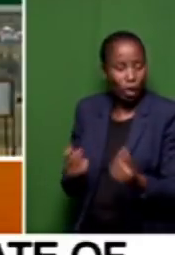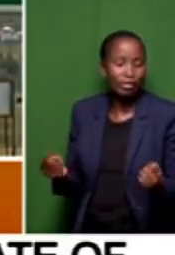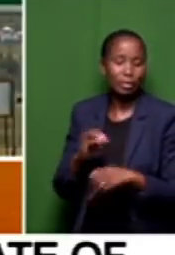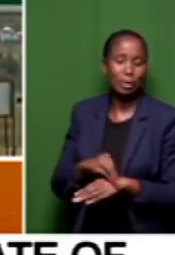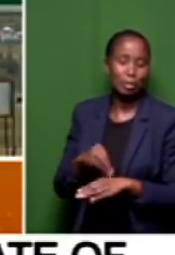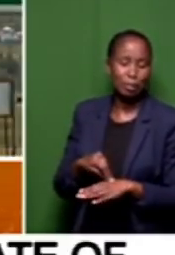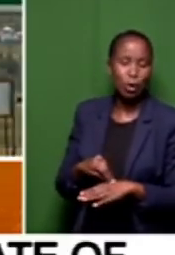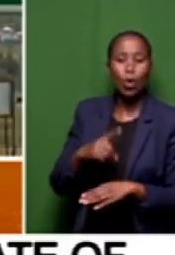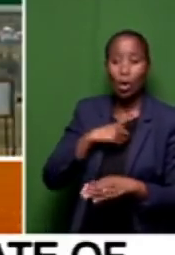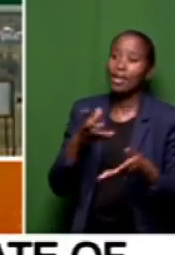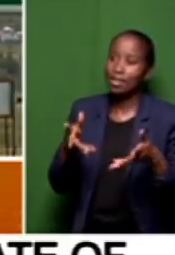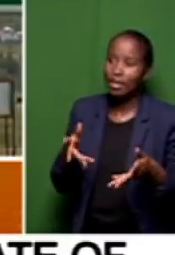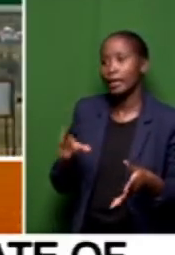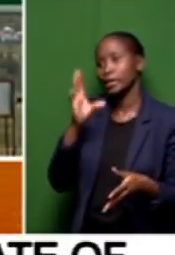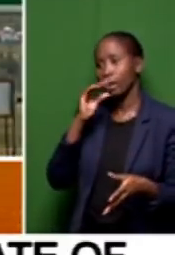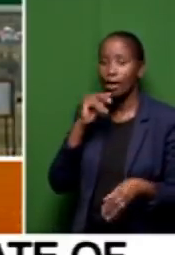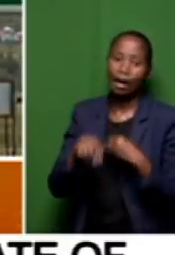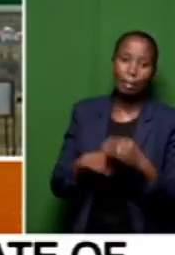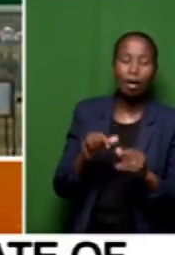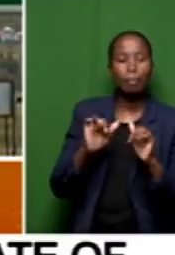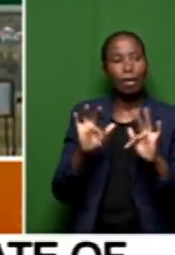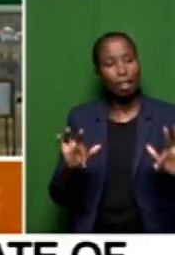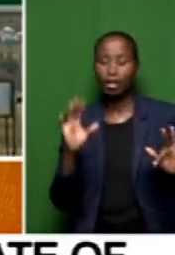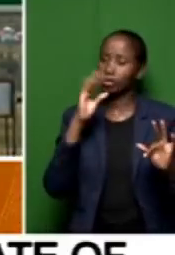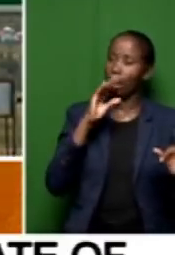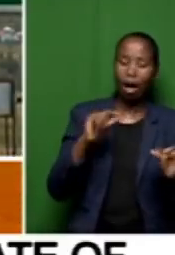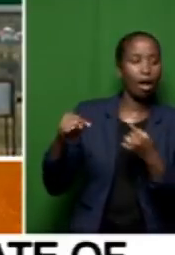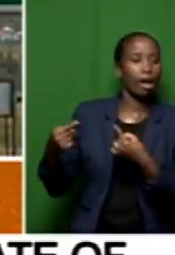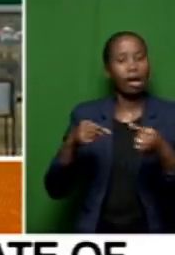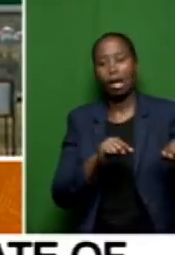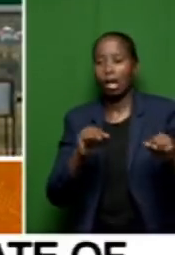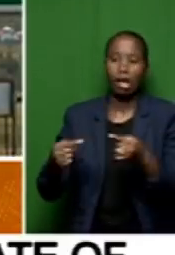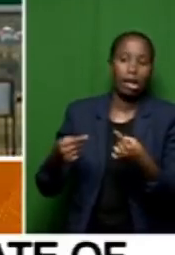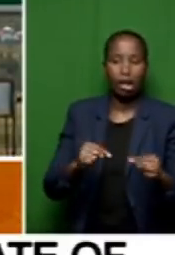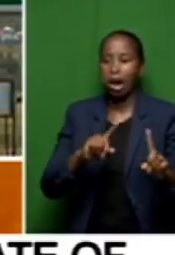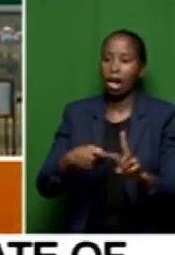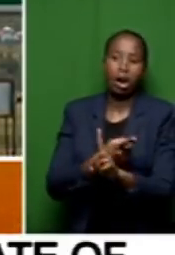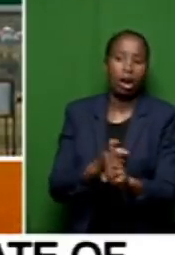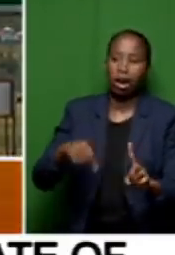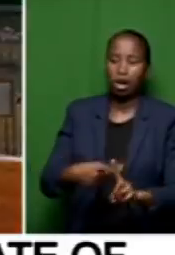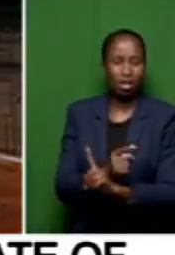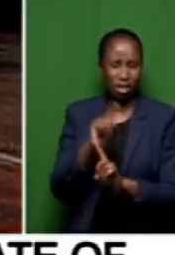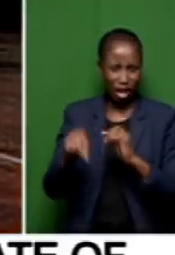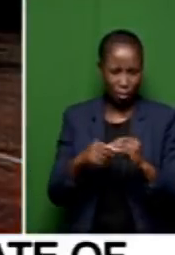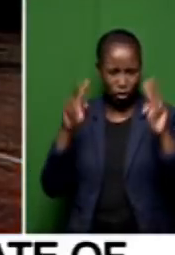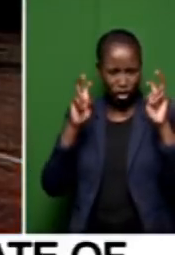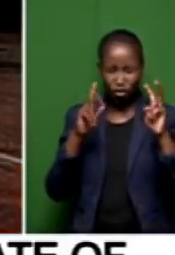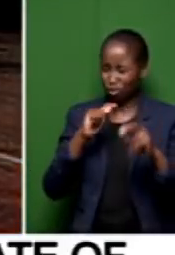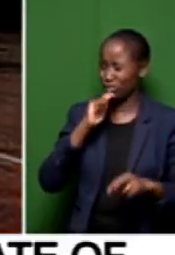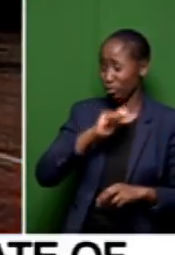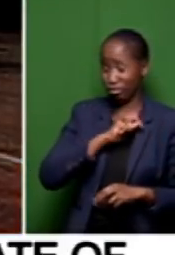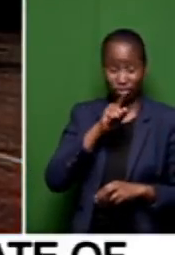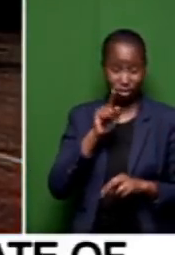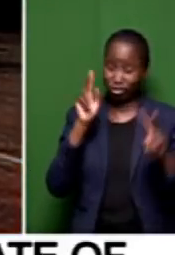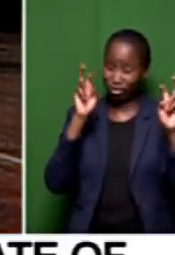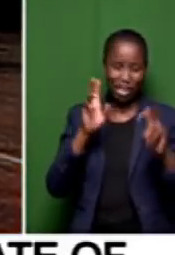bickering about people standing on tables and howling and, you know, back and forth about issues that really don't matter